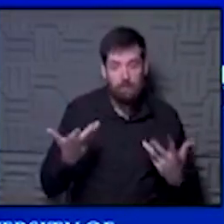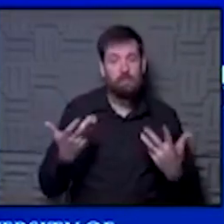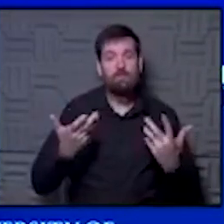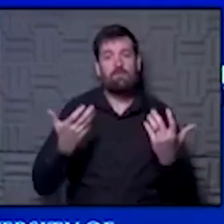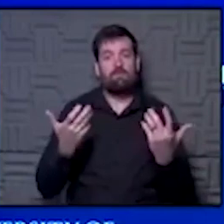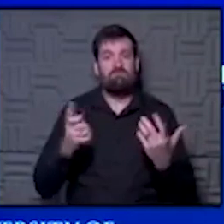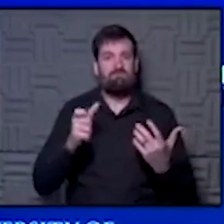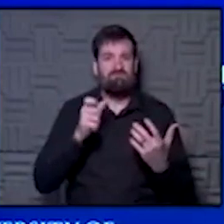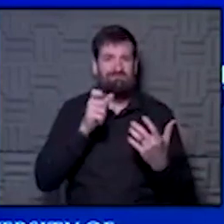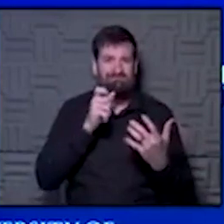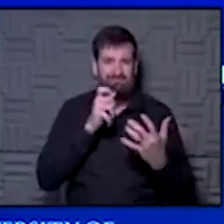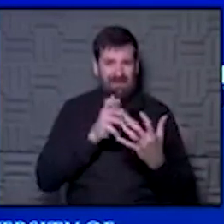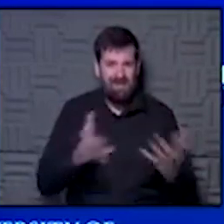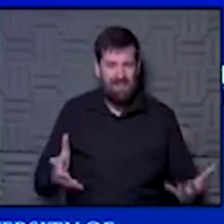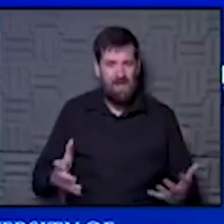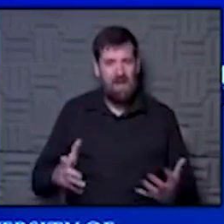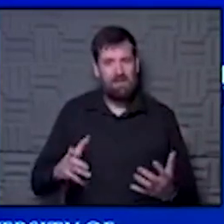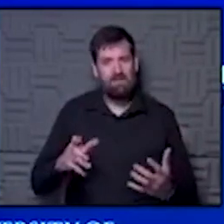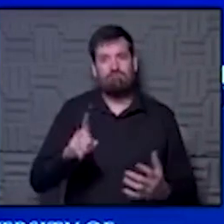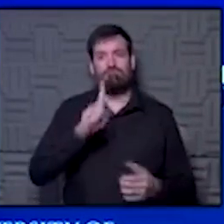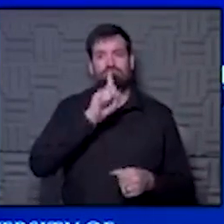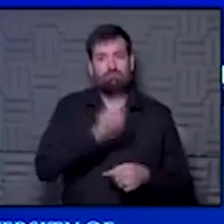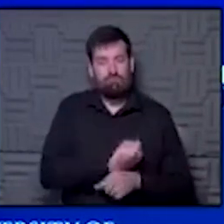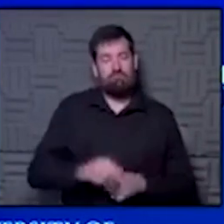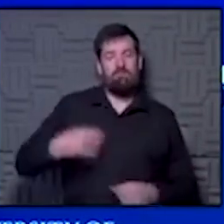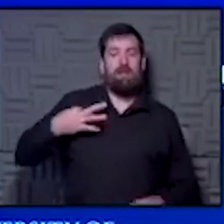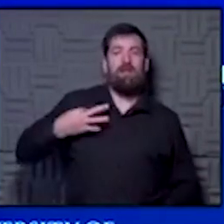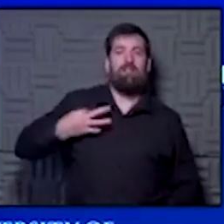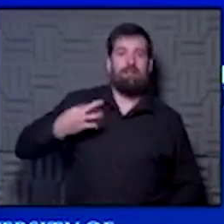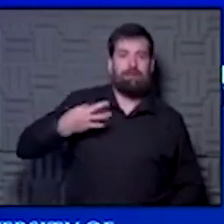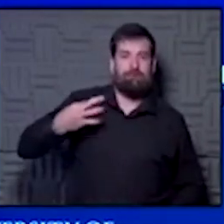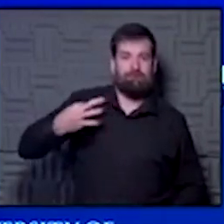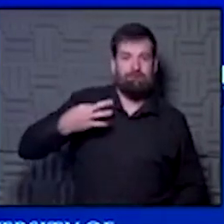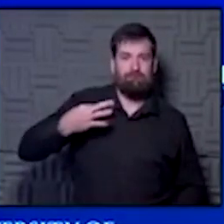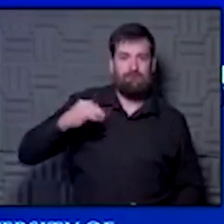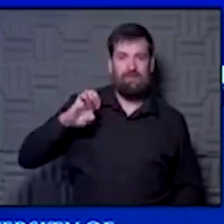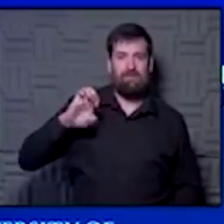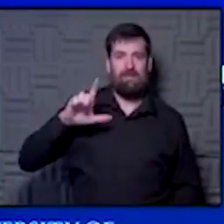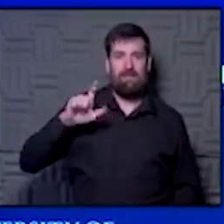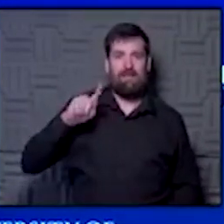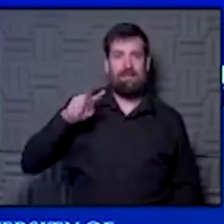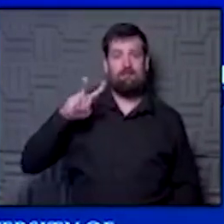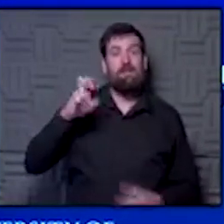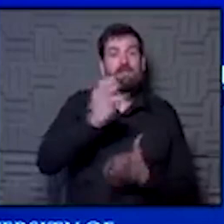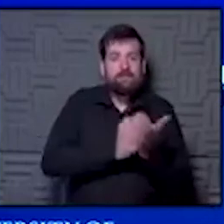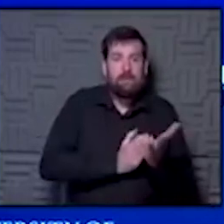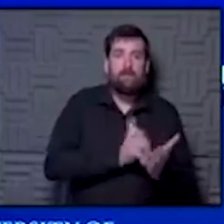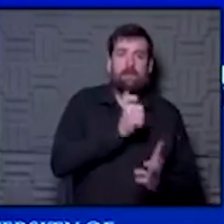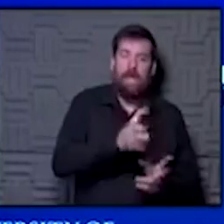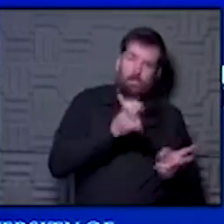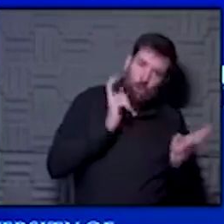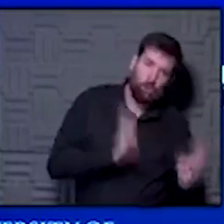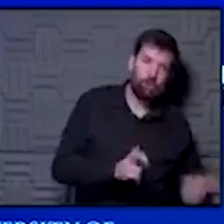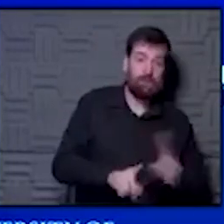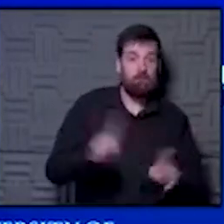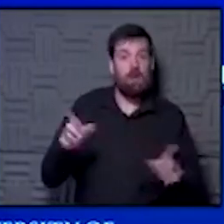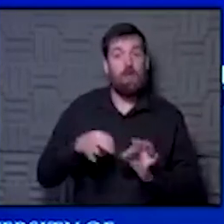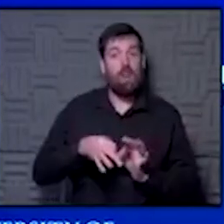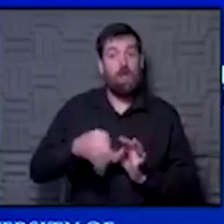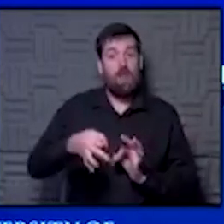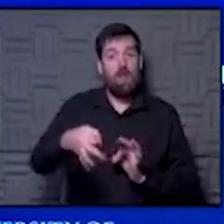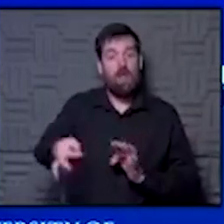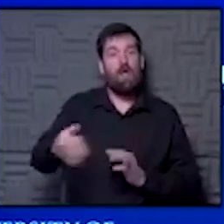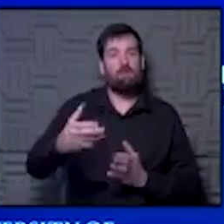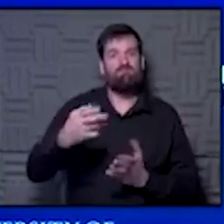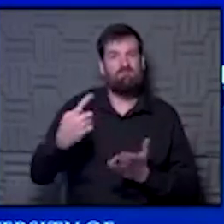aren't that many truly elective surgeries. There's some that aren't emergent. And by delaying that care, people are sometimes in